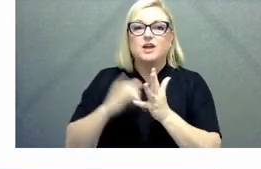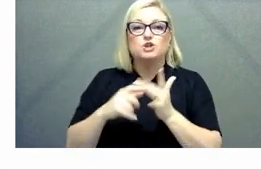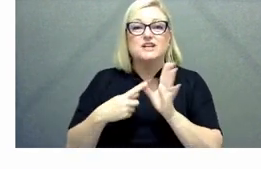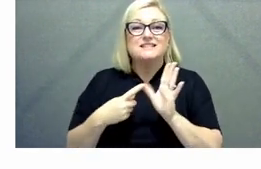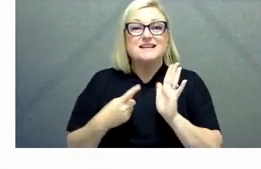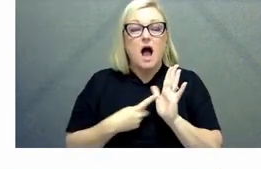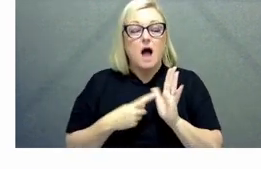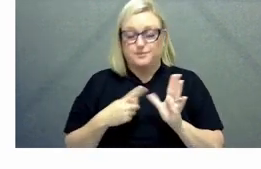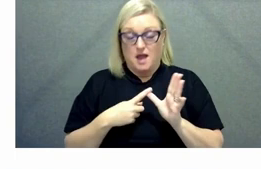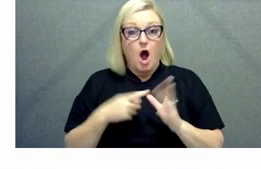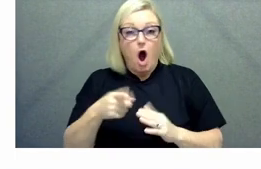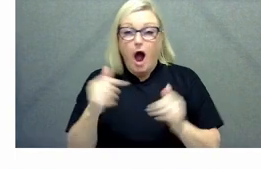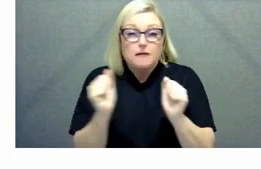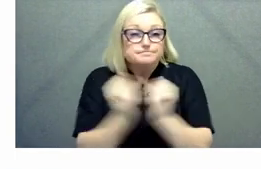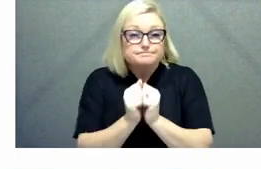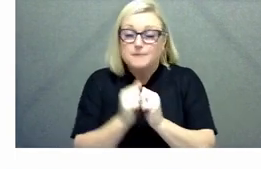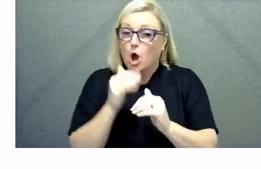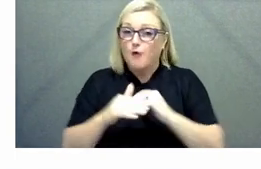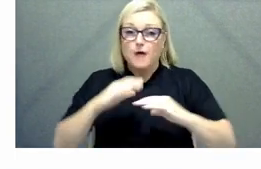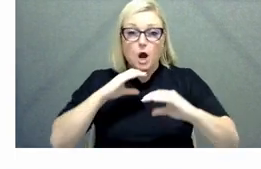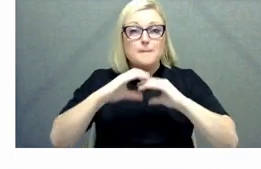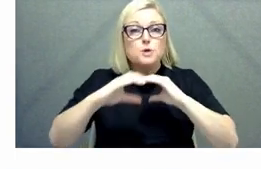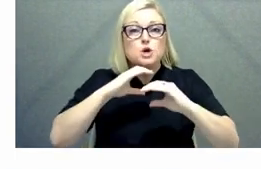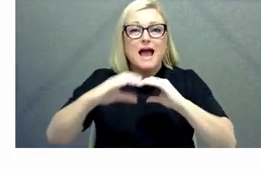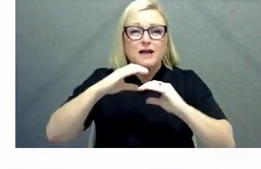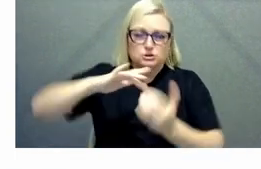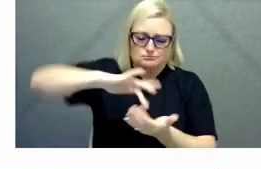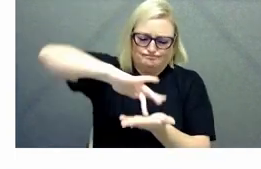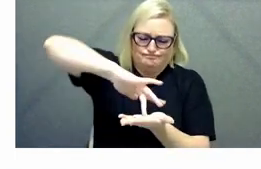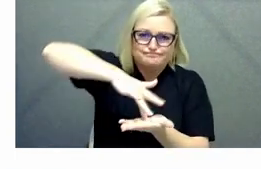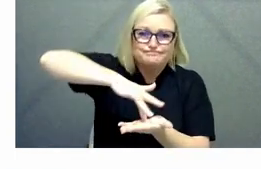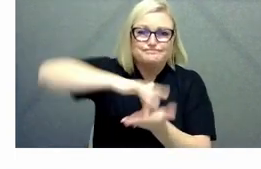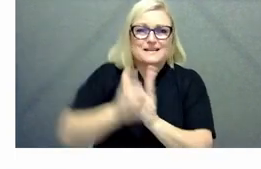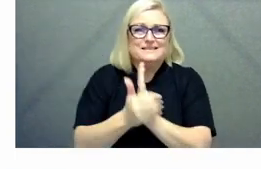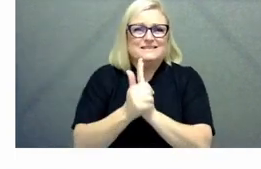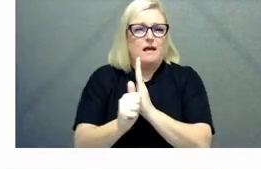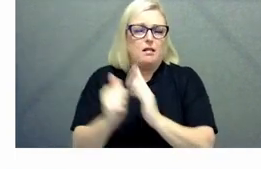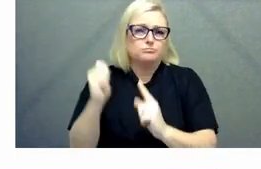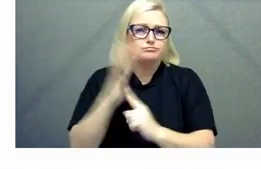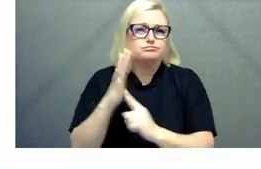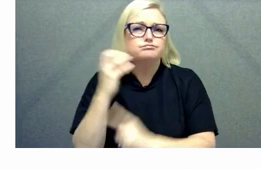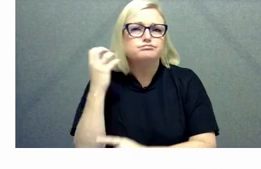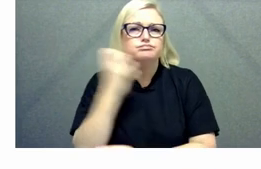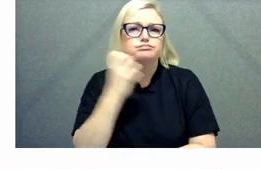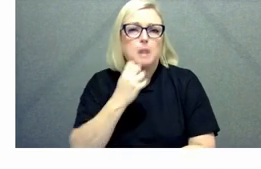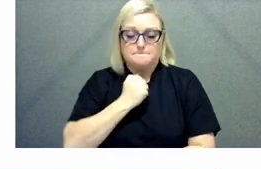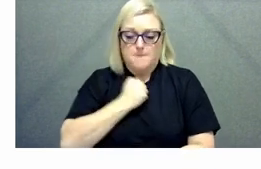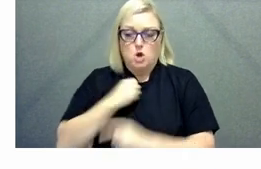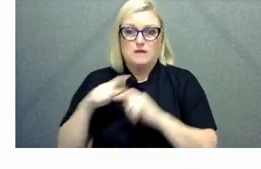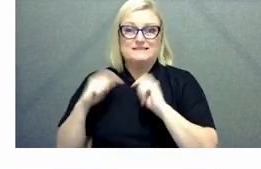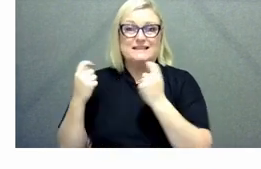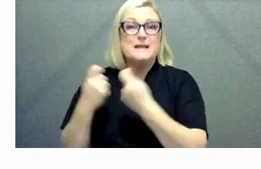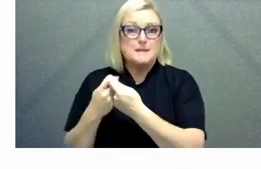I agree with you I mean this is something that I my team have been working on for some time